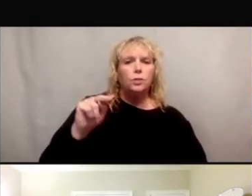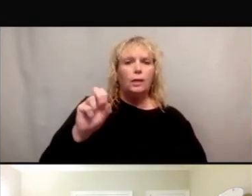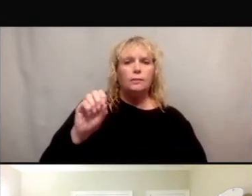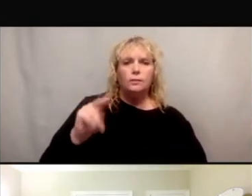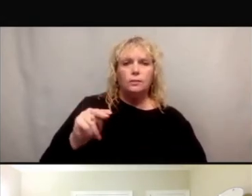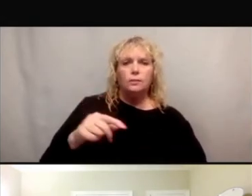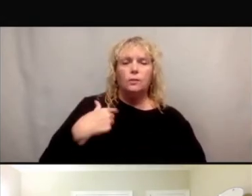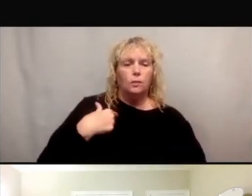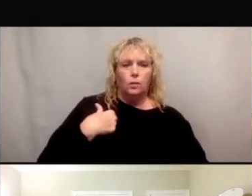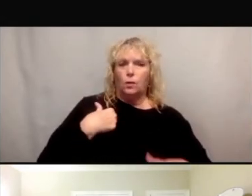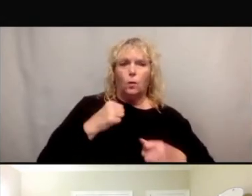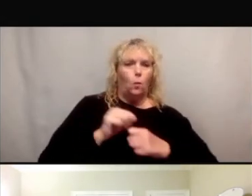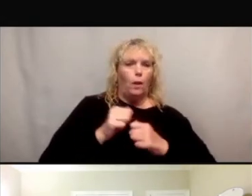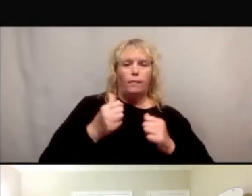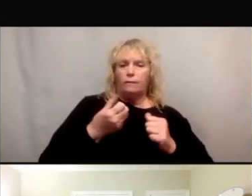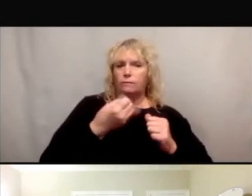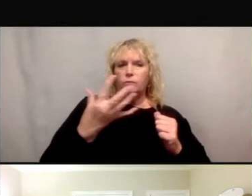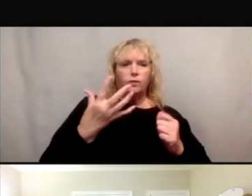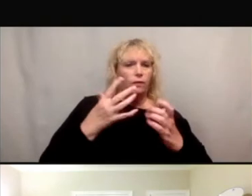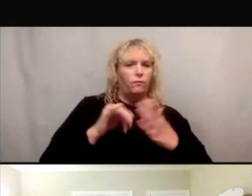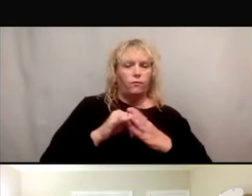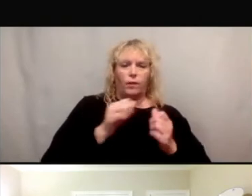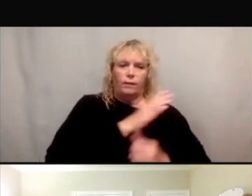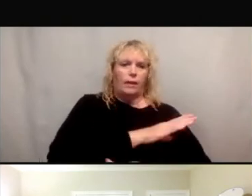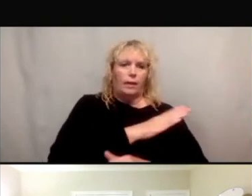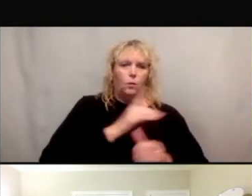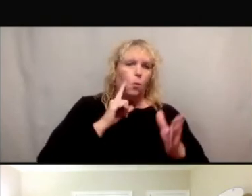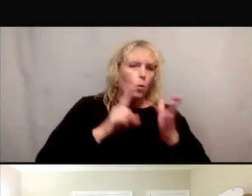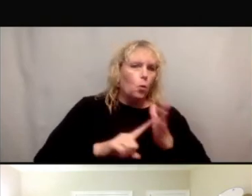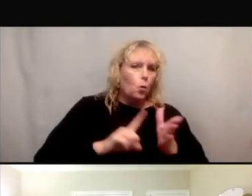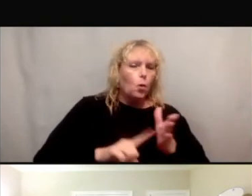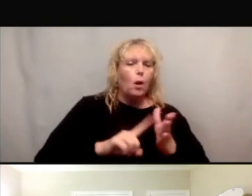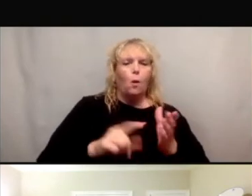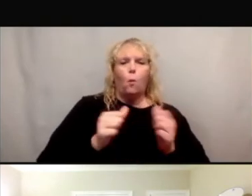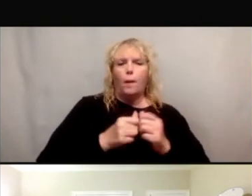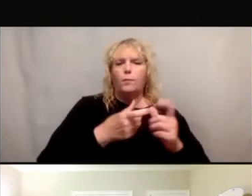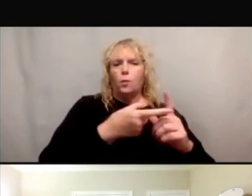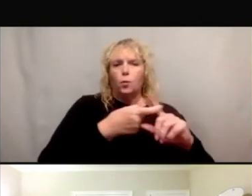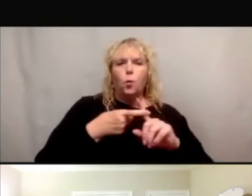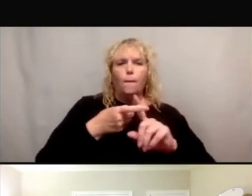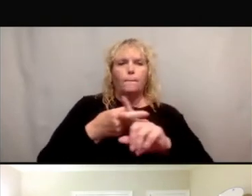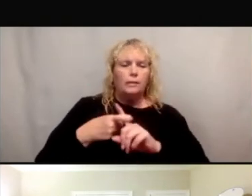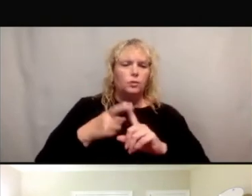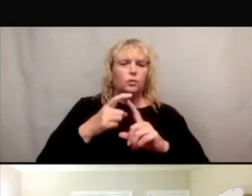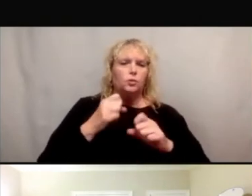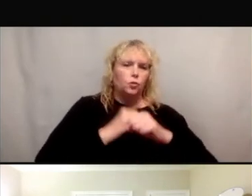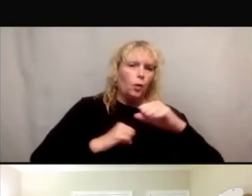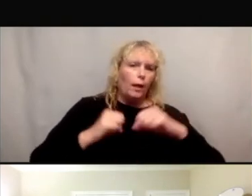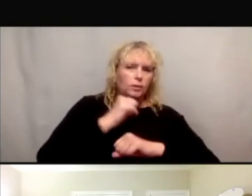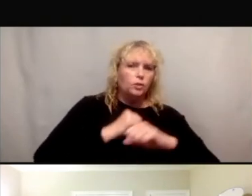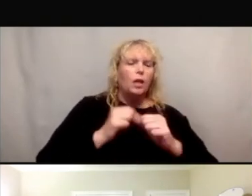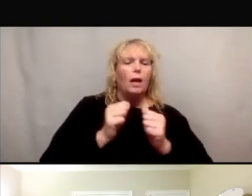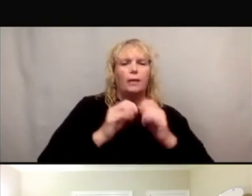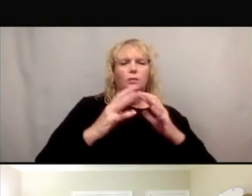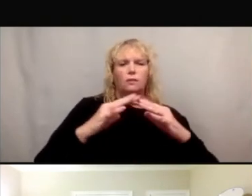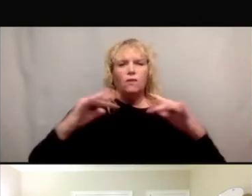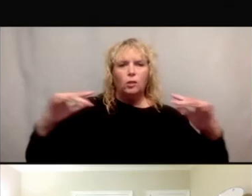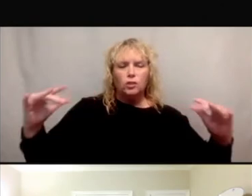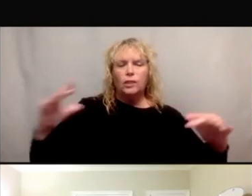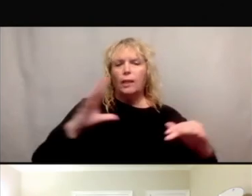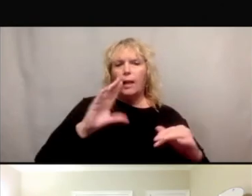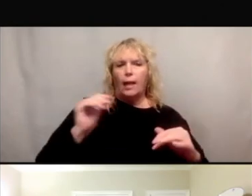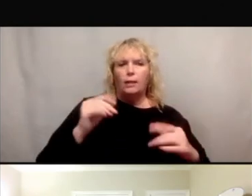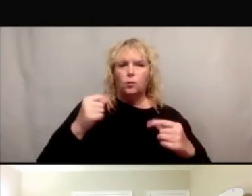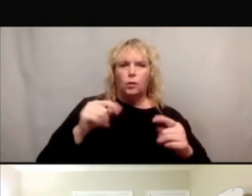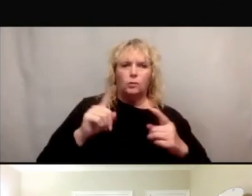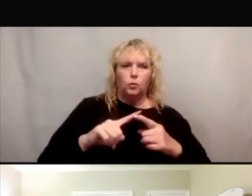years in clinical research, specifically in patient recruitment strategy, as well as diversity and inclusion. And I